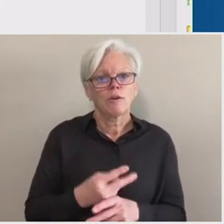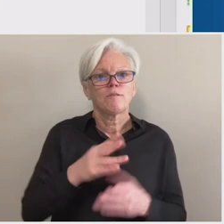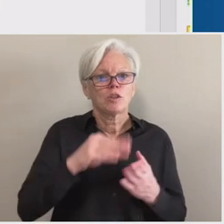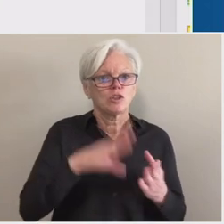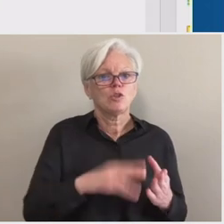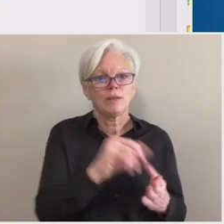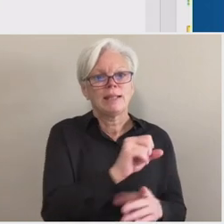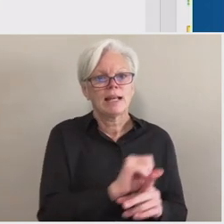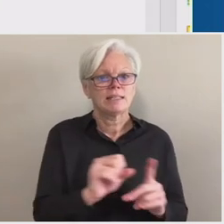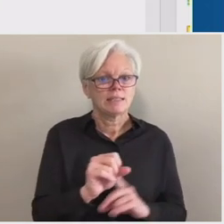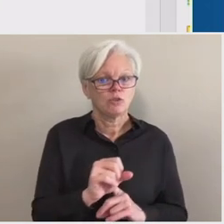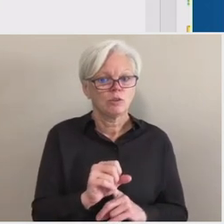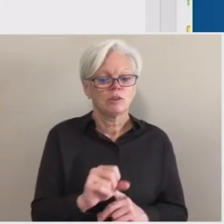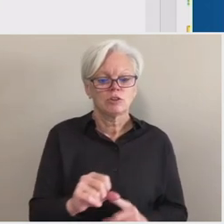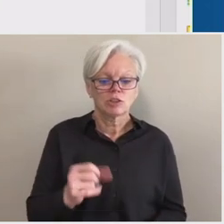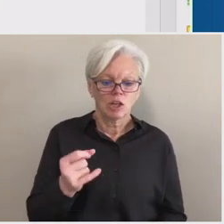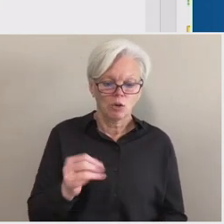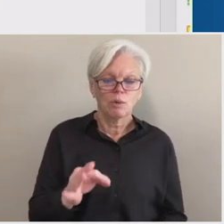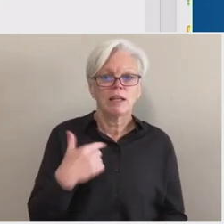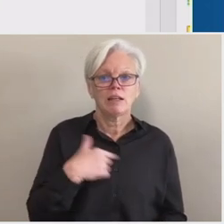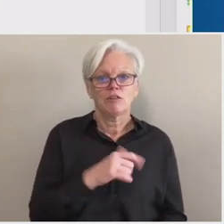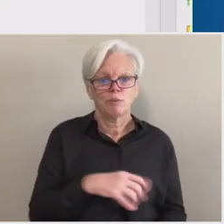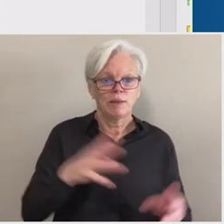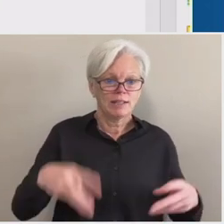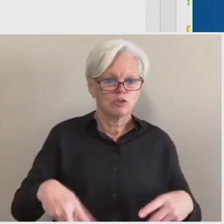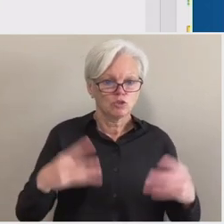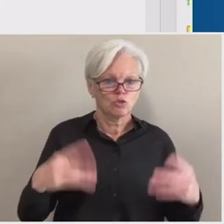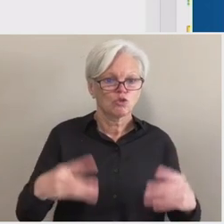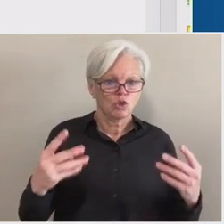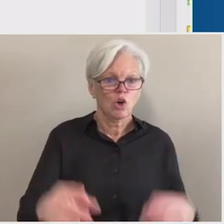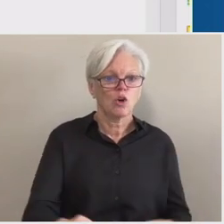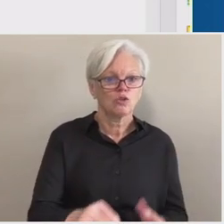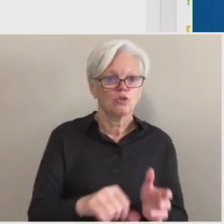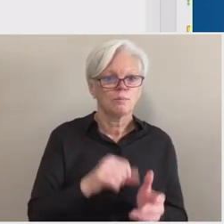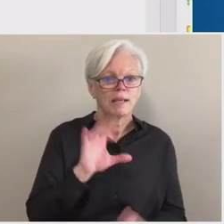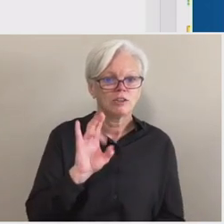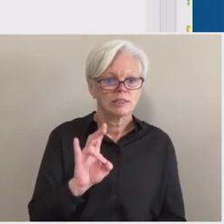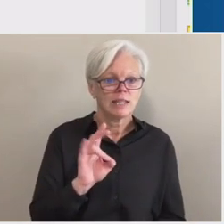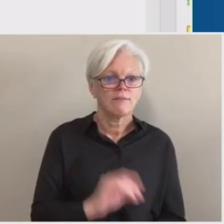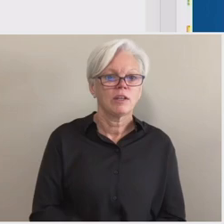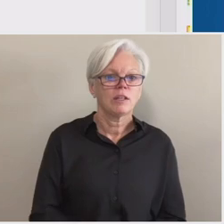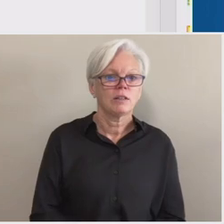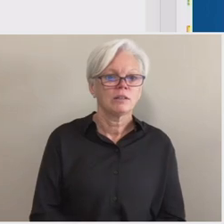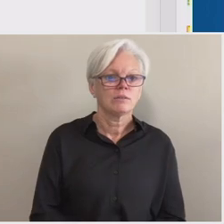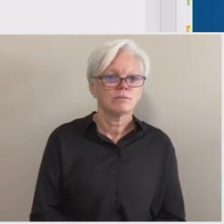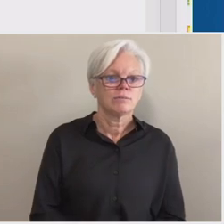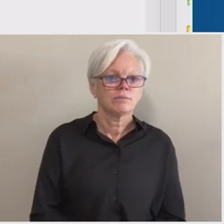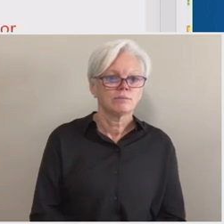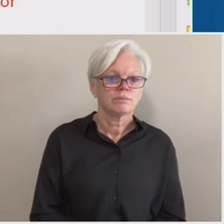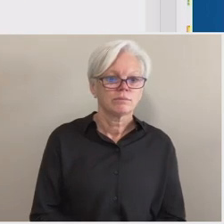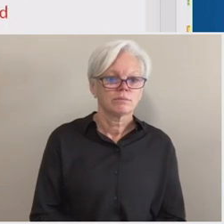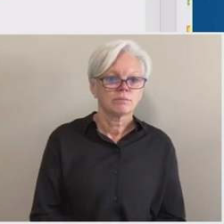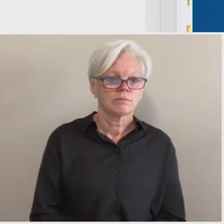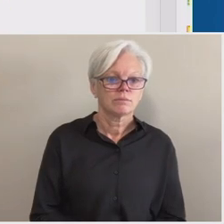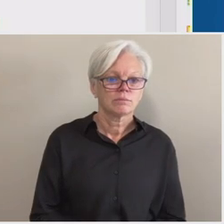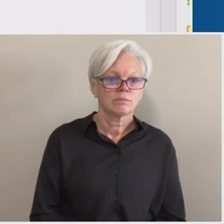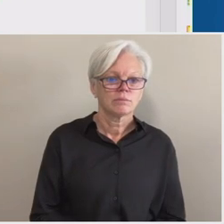So if we could scroll down now to, I think, page seven, where we have the regulatory text. Thank you, Vanessa.